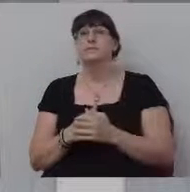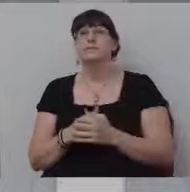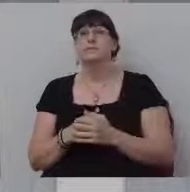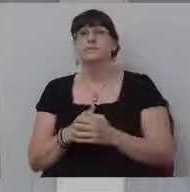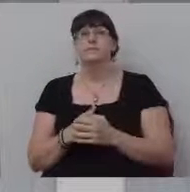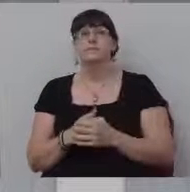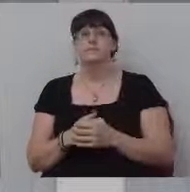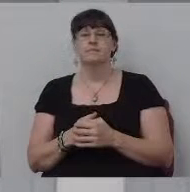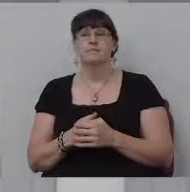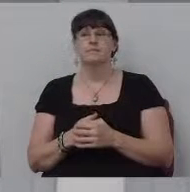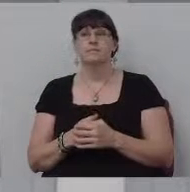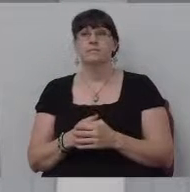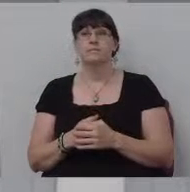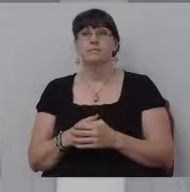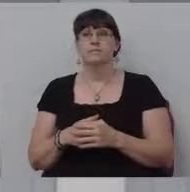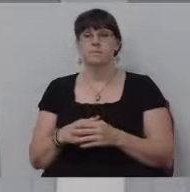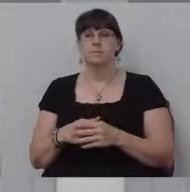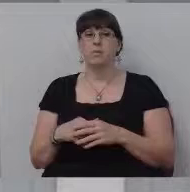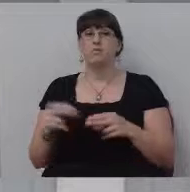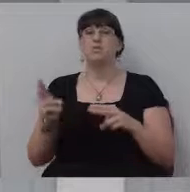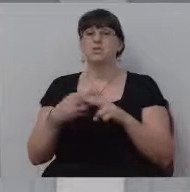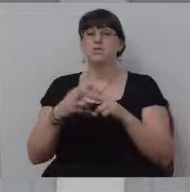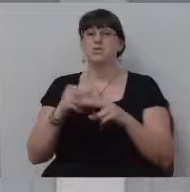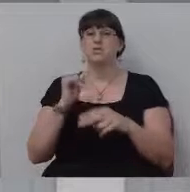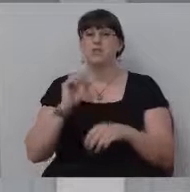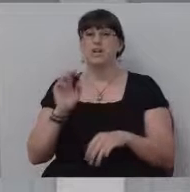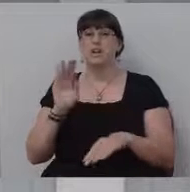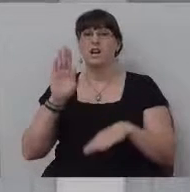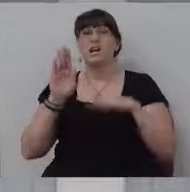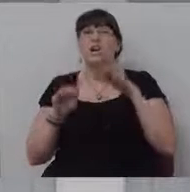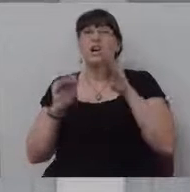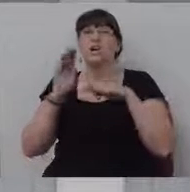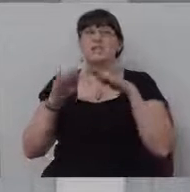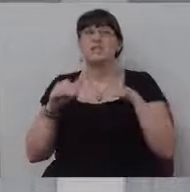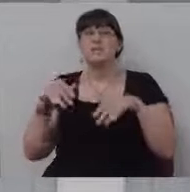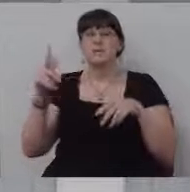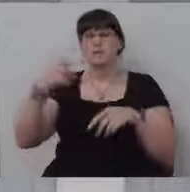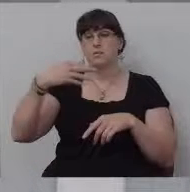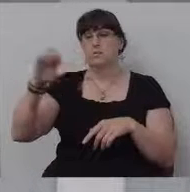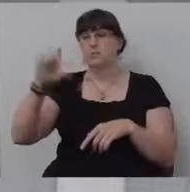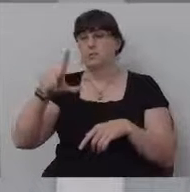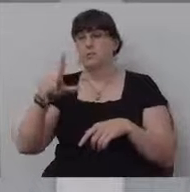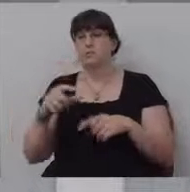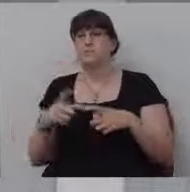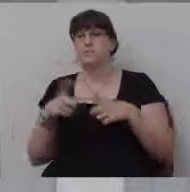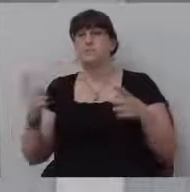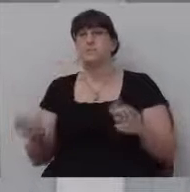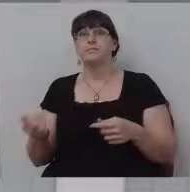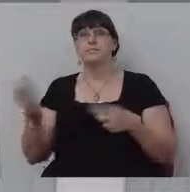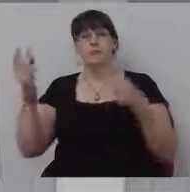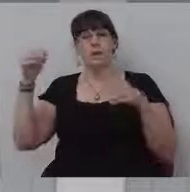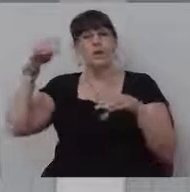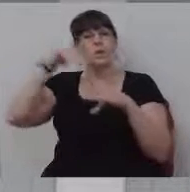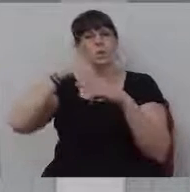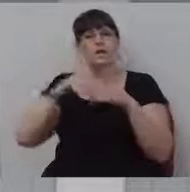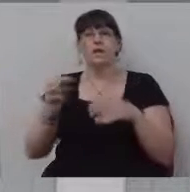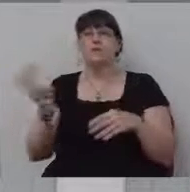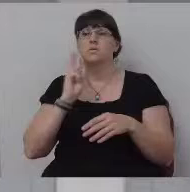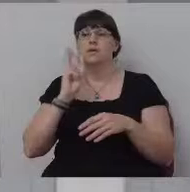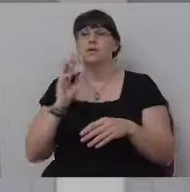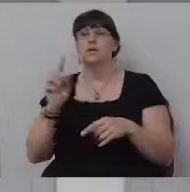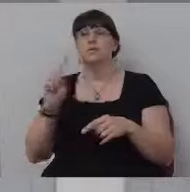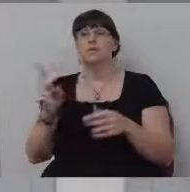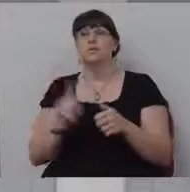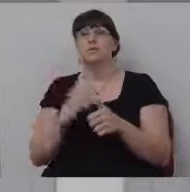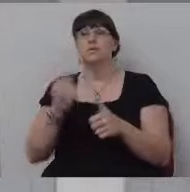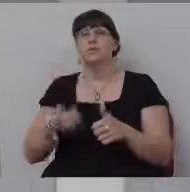uh, quite a bit, it was pretty close to a swimming pool size there. And, uh, so we got, we got into that water and I noticed right away, one of the first things